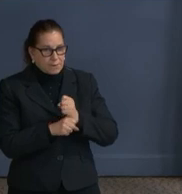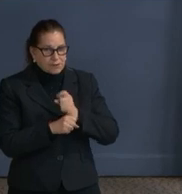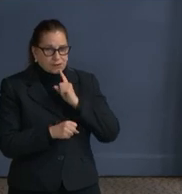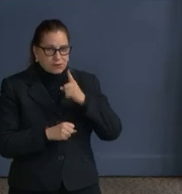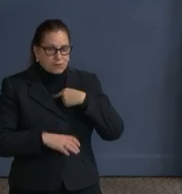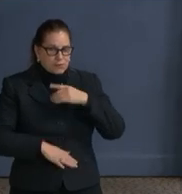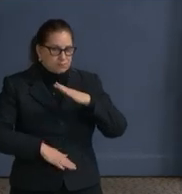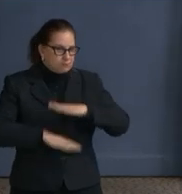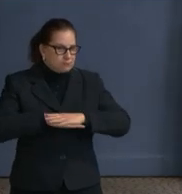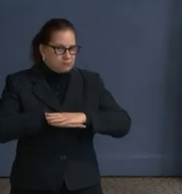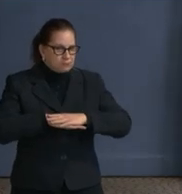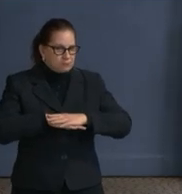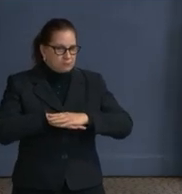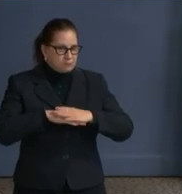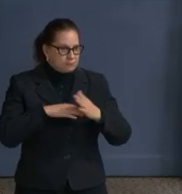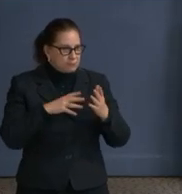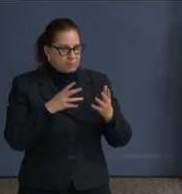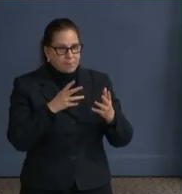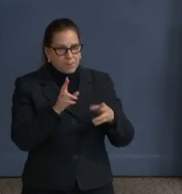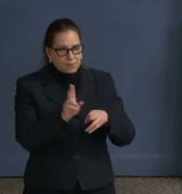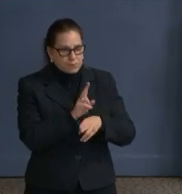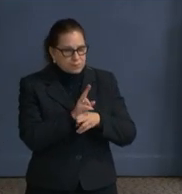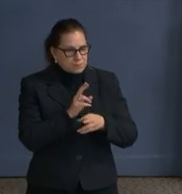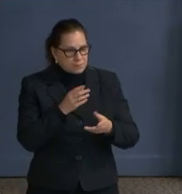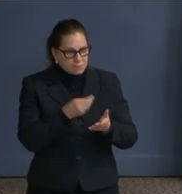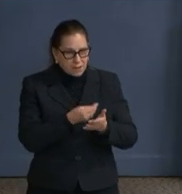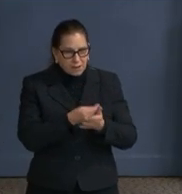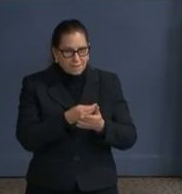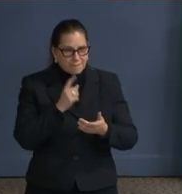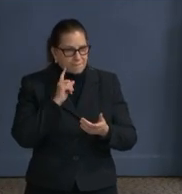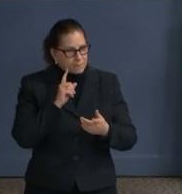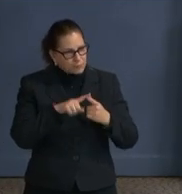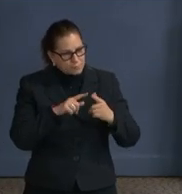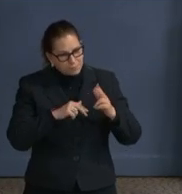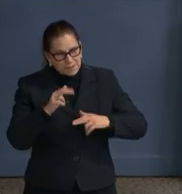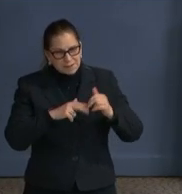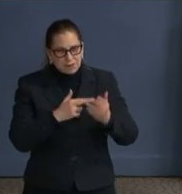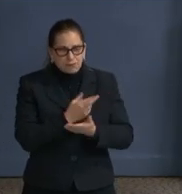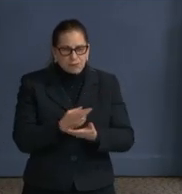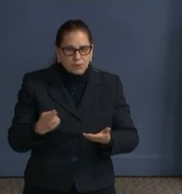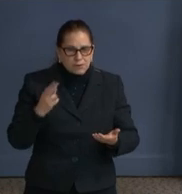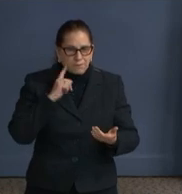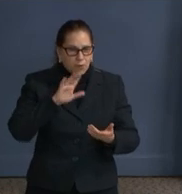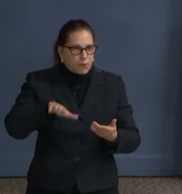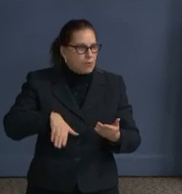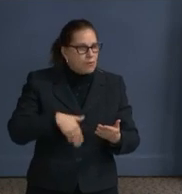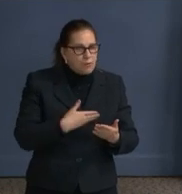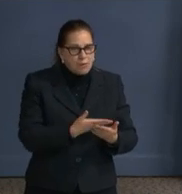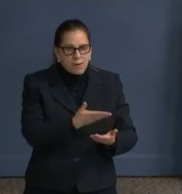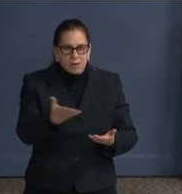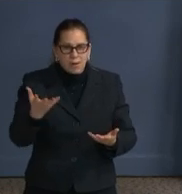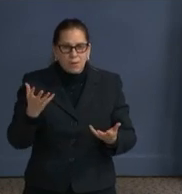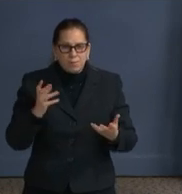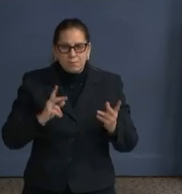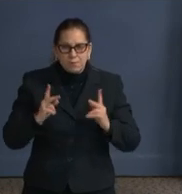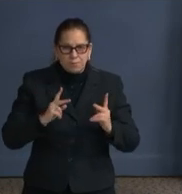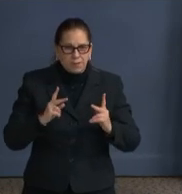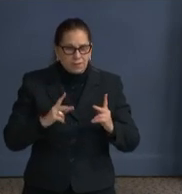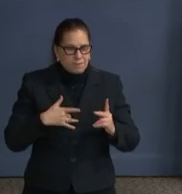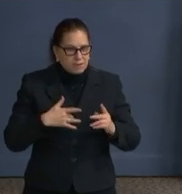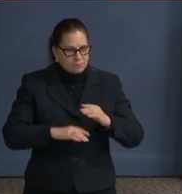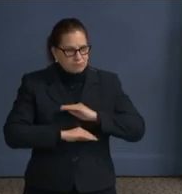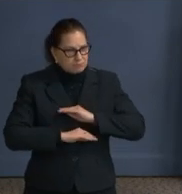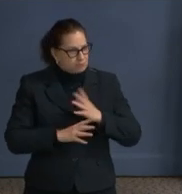millions of dollars in human resources to save lives. None of us can be satisfied with the loss of life in our city to gun violence.